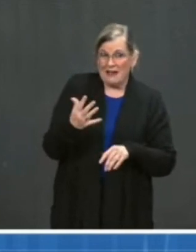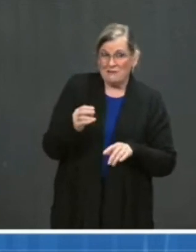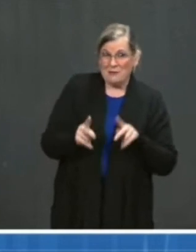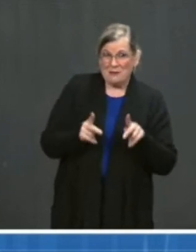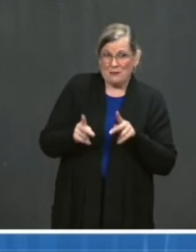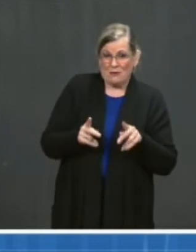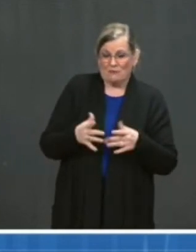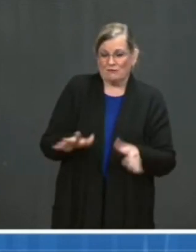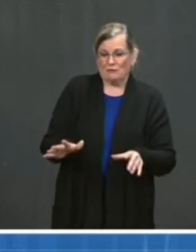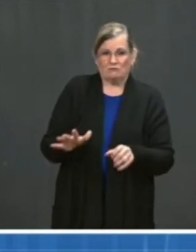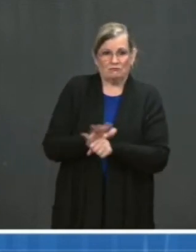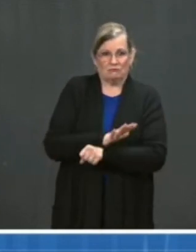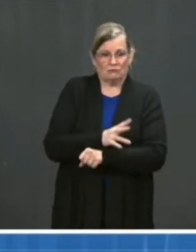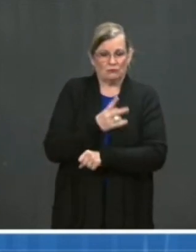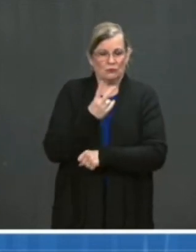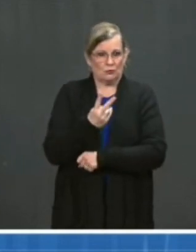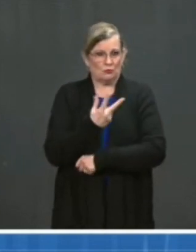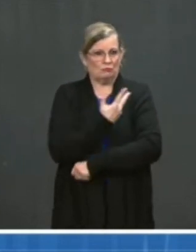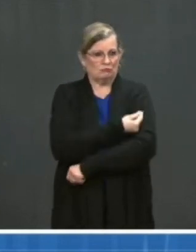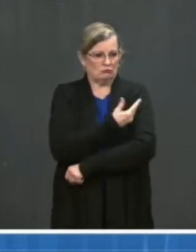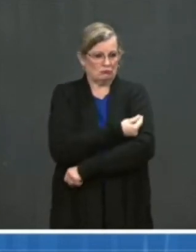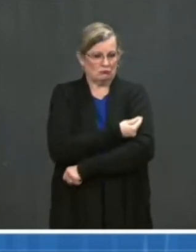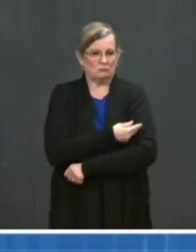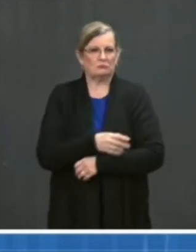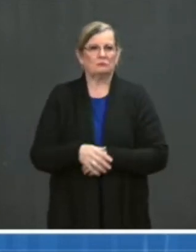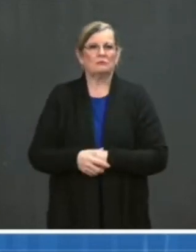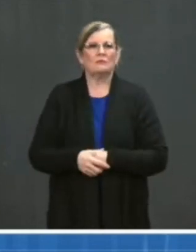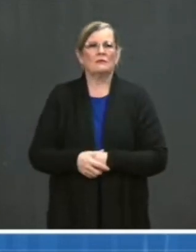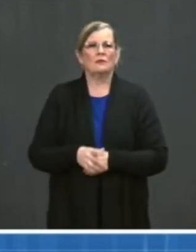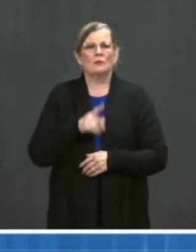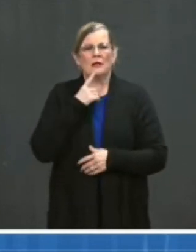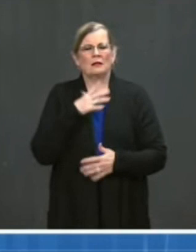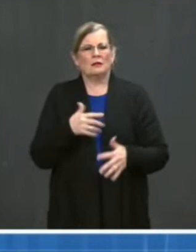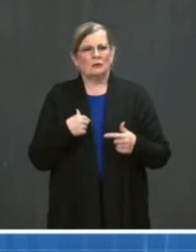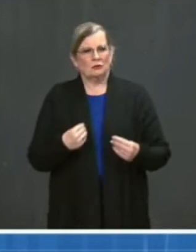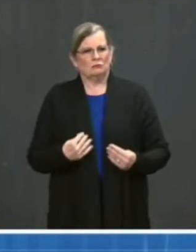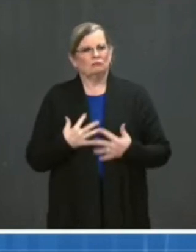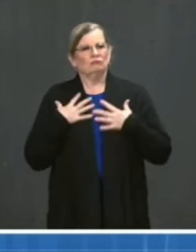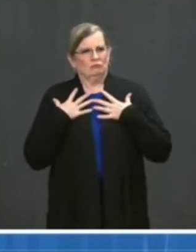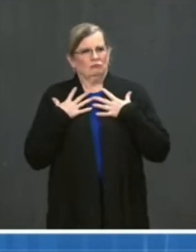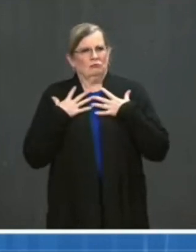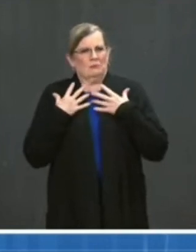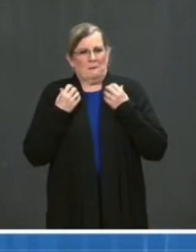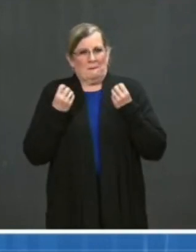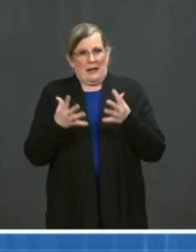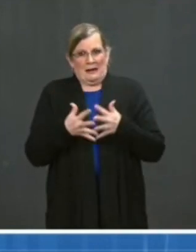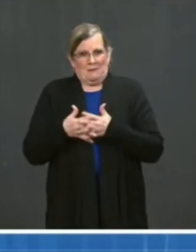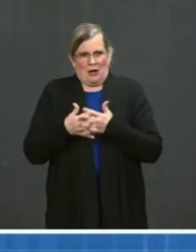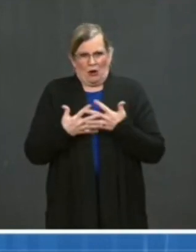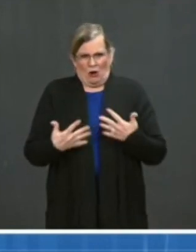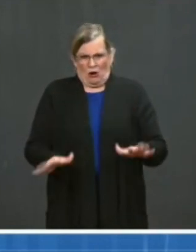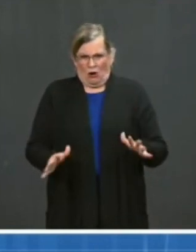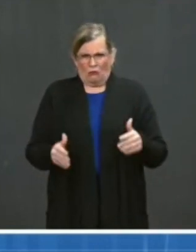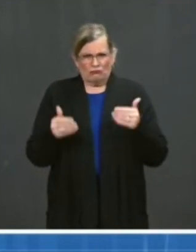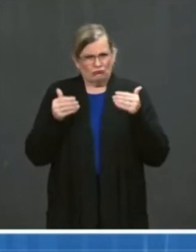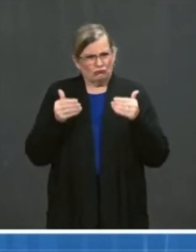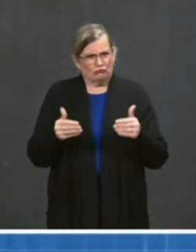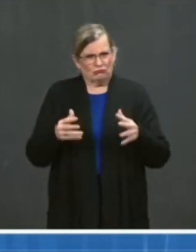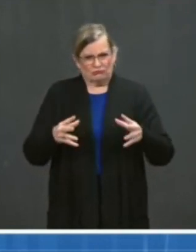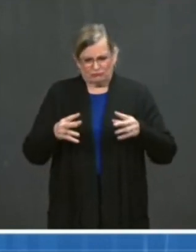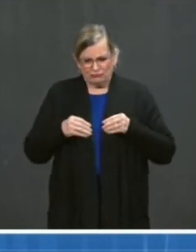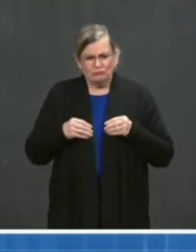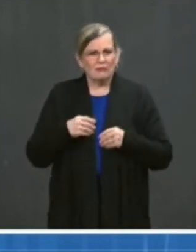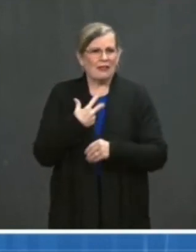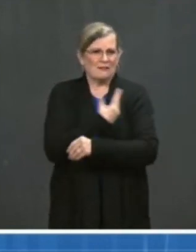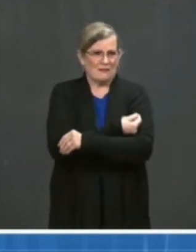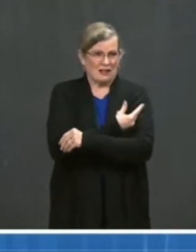is truly inspiring for me to see many Americans embracing vaccination. We know that the massive scale-up of vaccination is